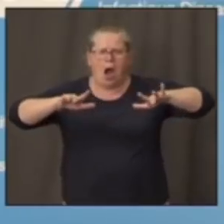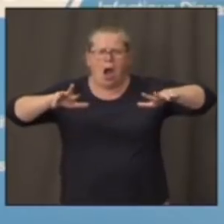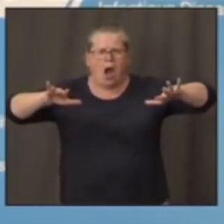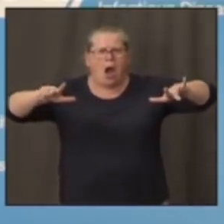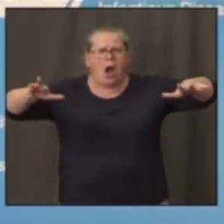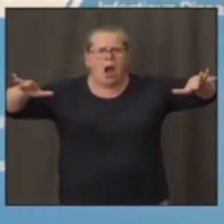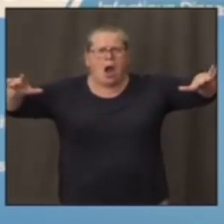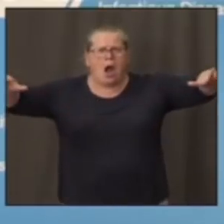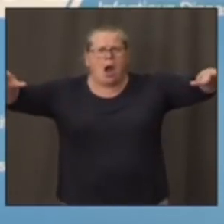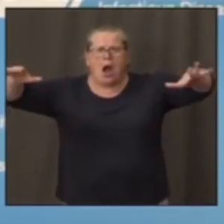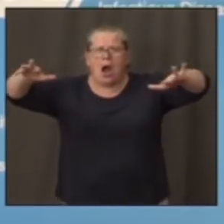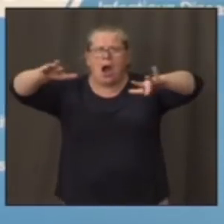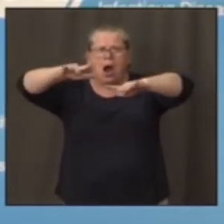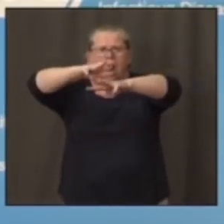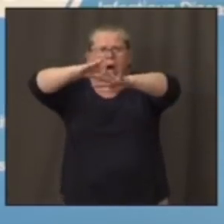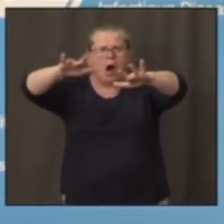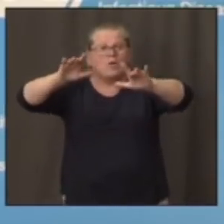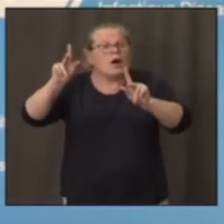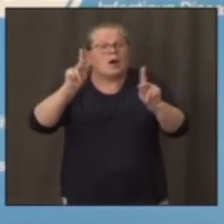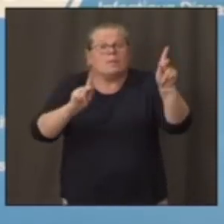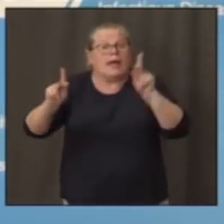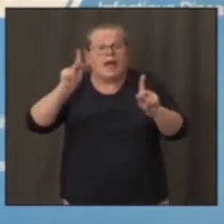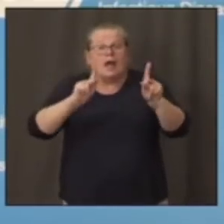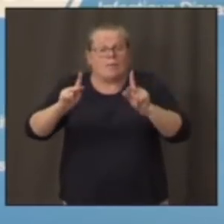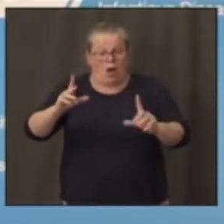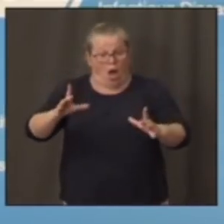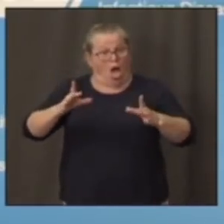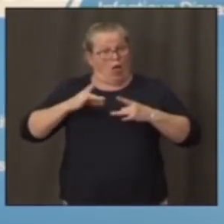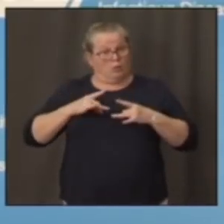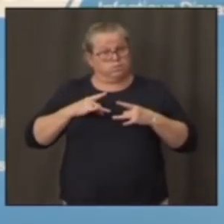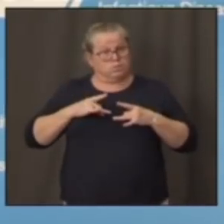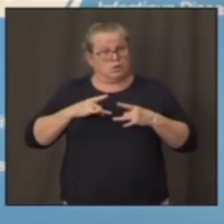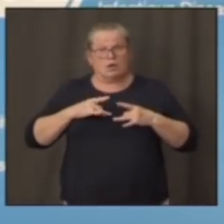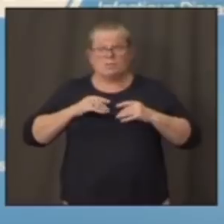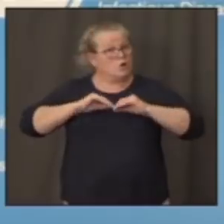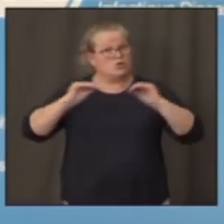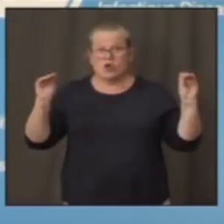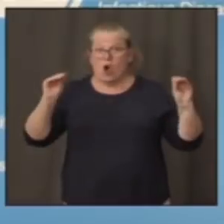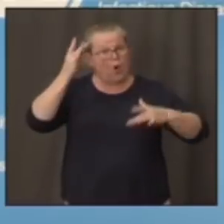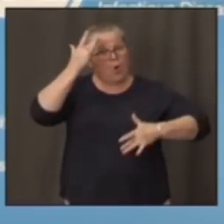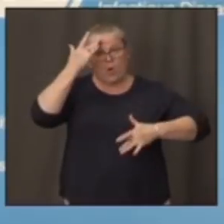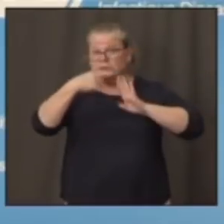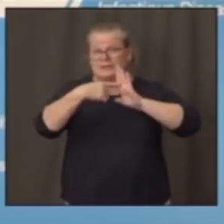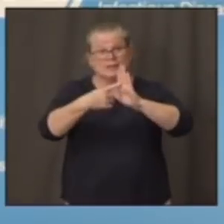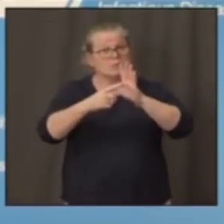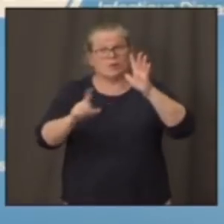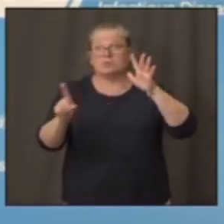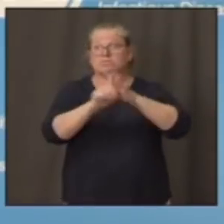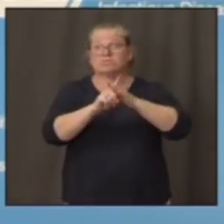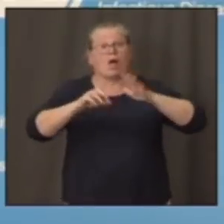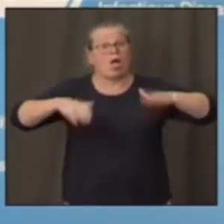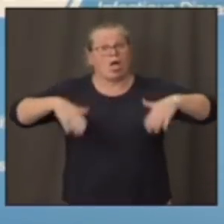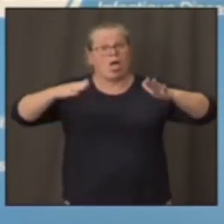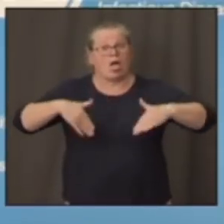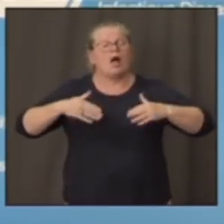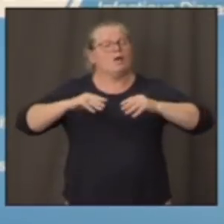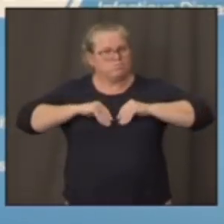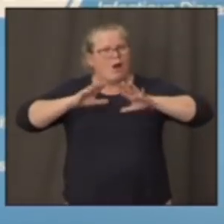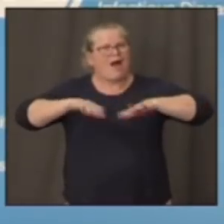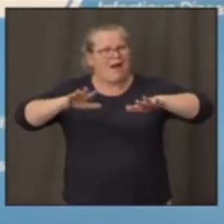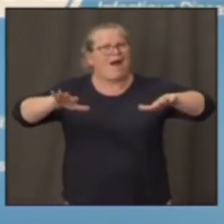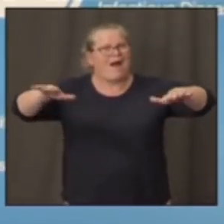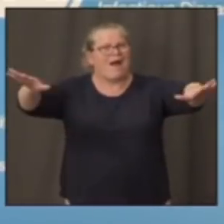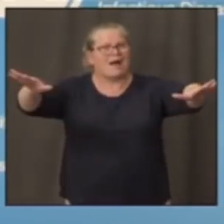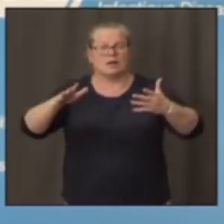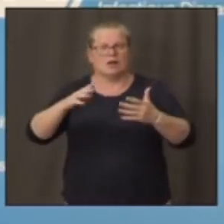it who have no symptoms at all, and we know that definitely occurs. It's difficult to identify it, and